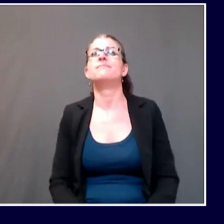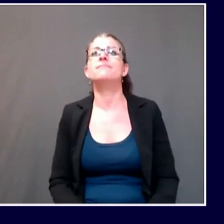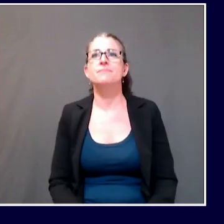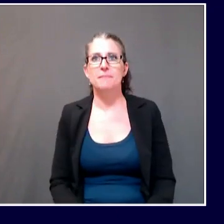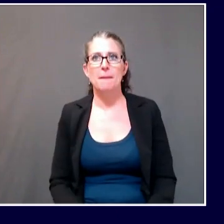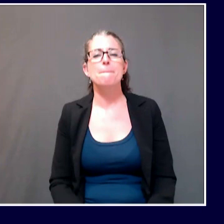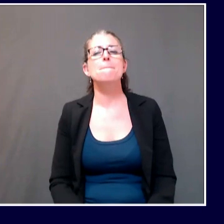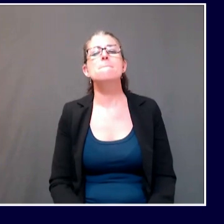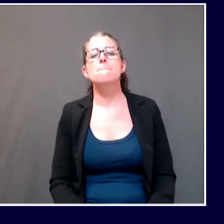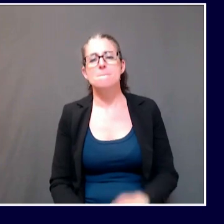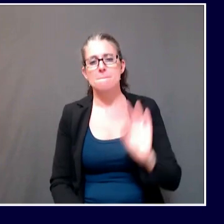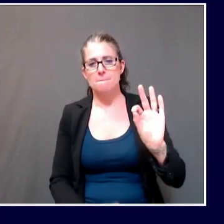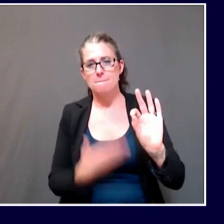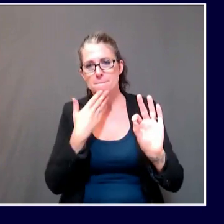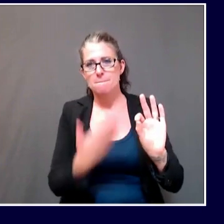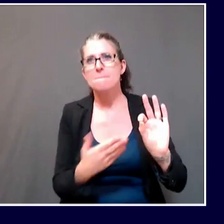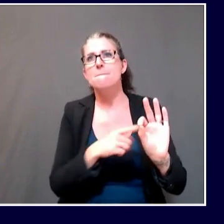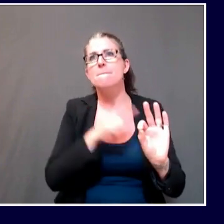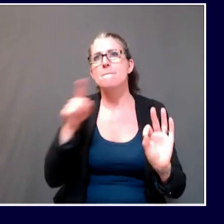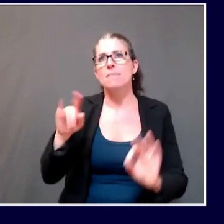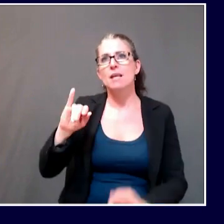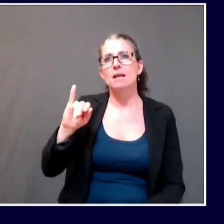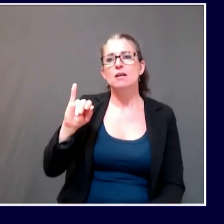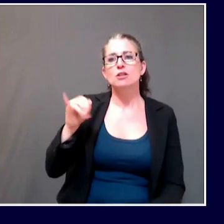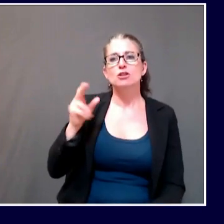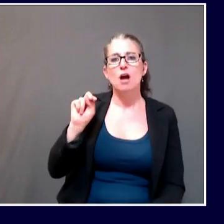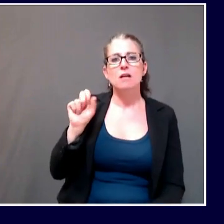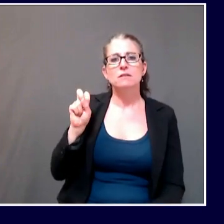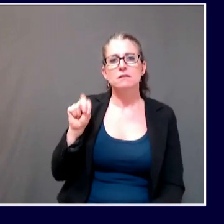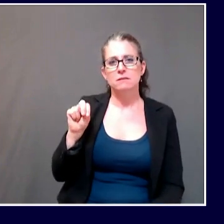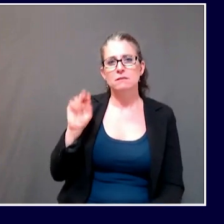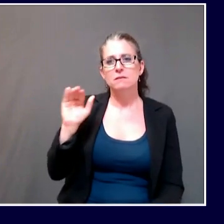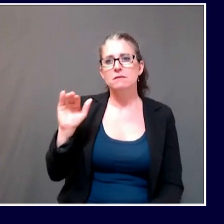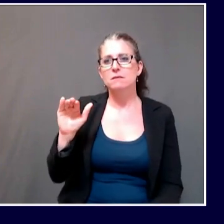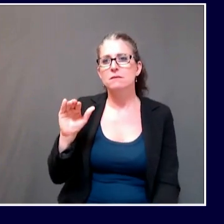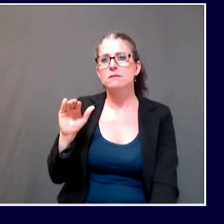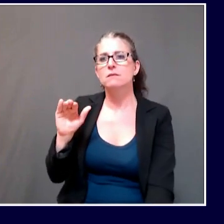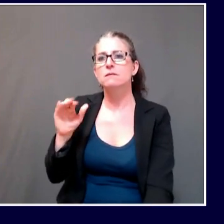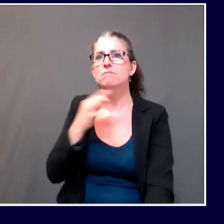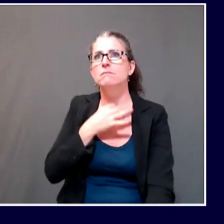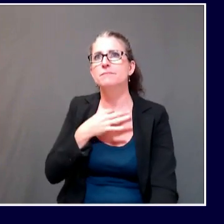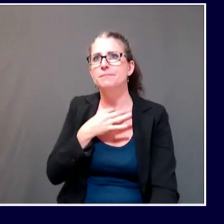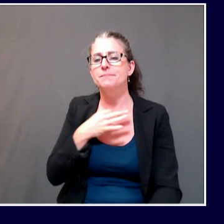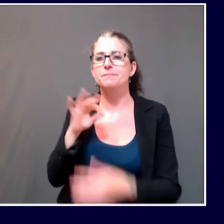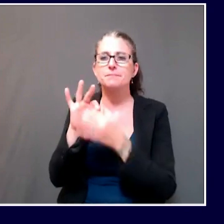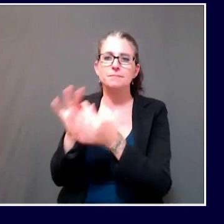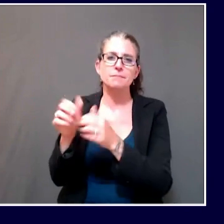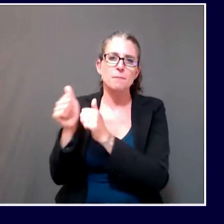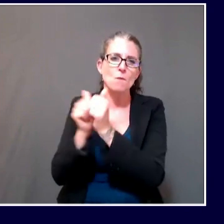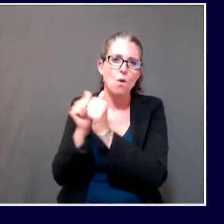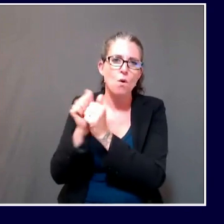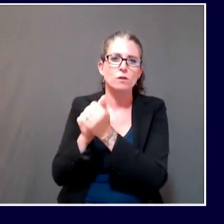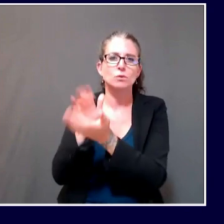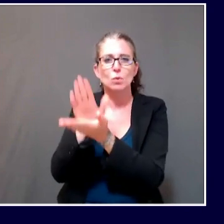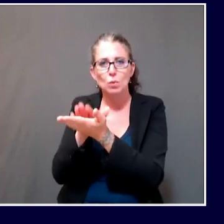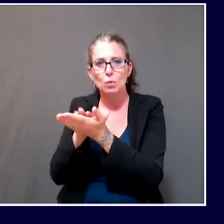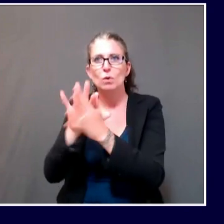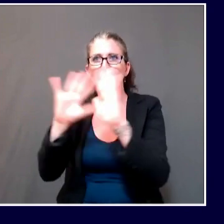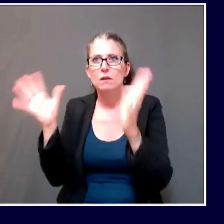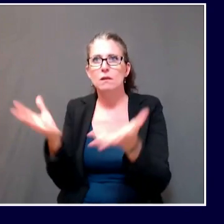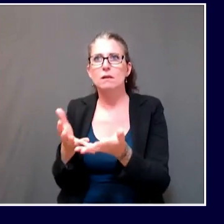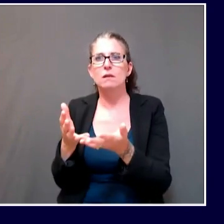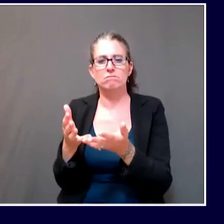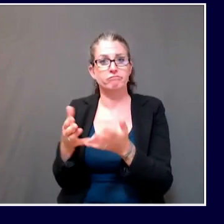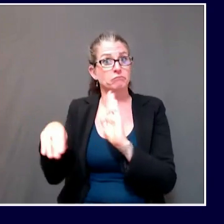school sports. We noticed that soccer was listed as high risk by